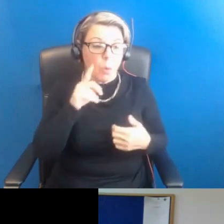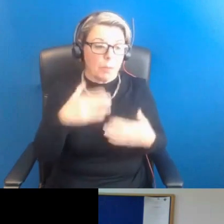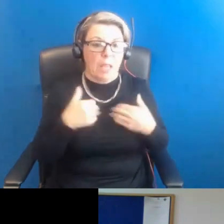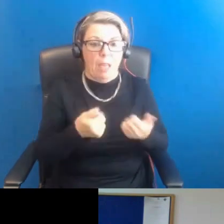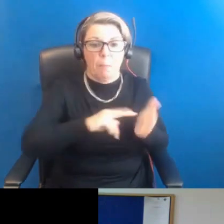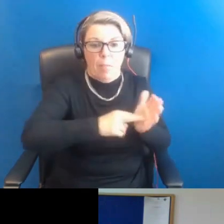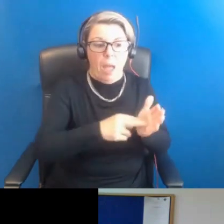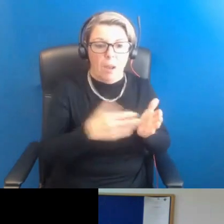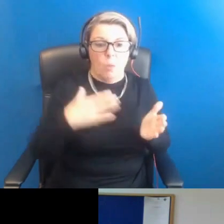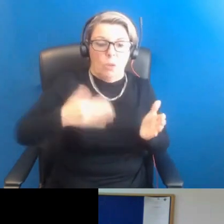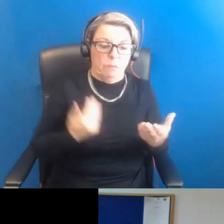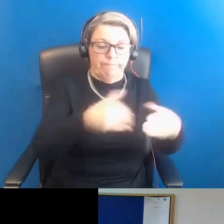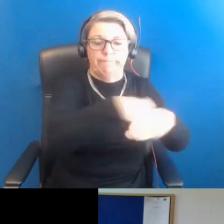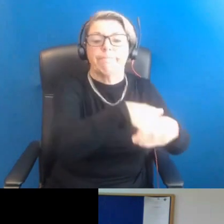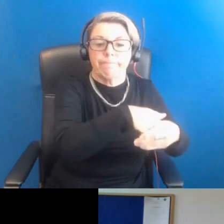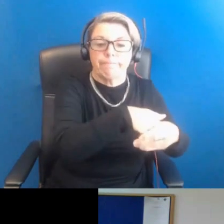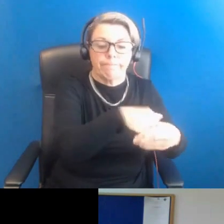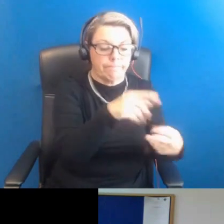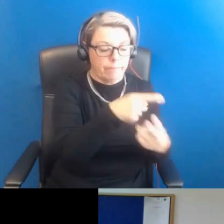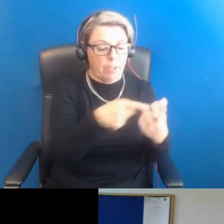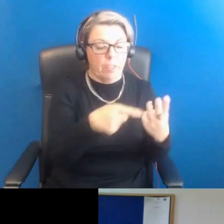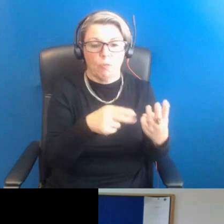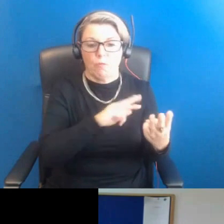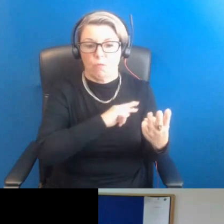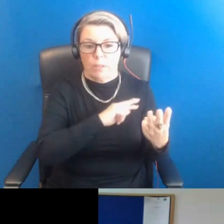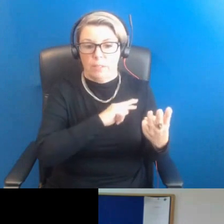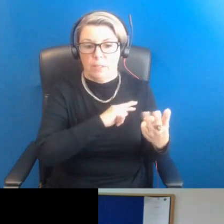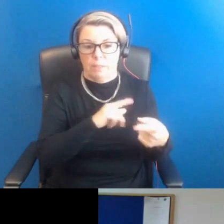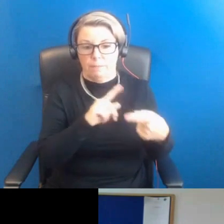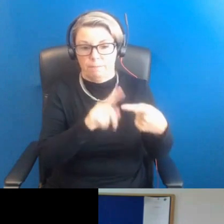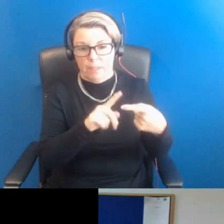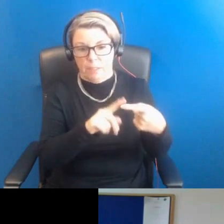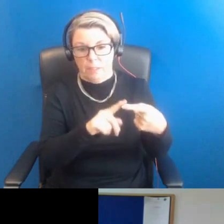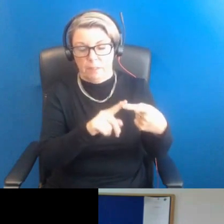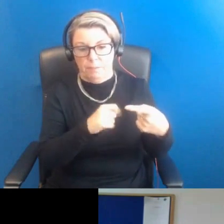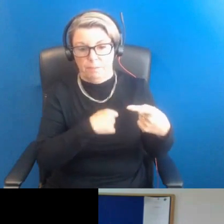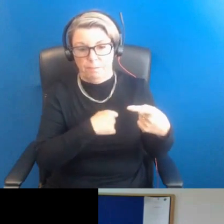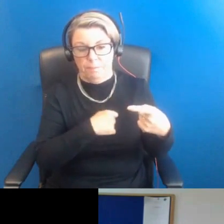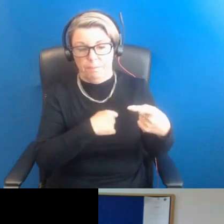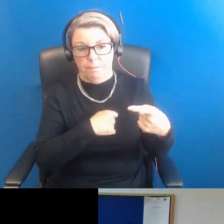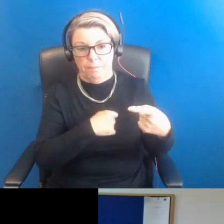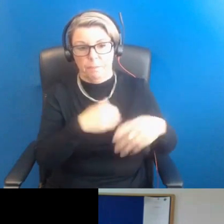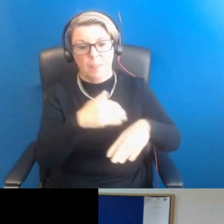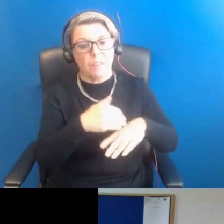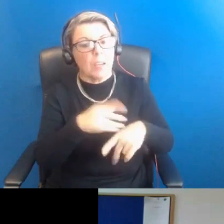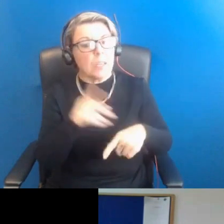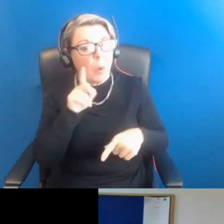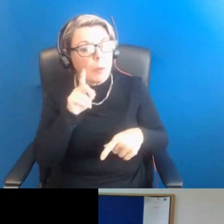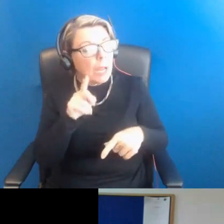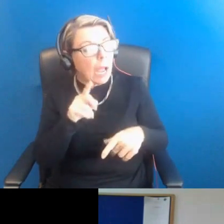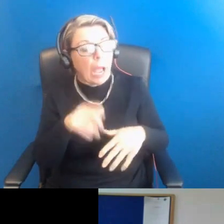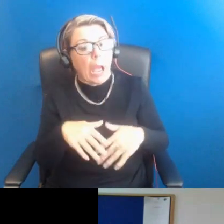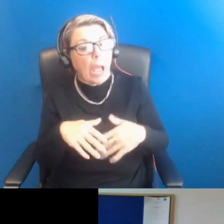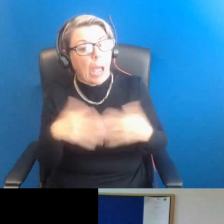things, for three reasons. And the first reason is that it affects women at all stages